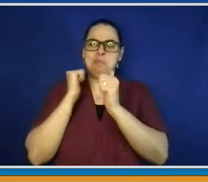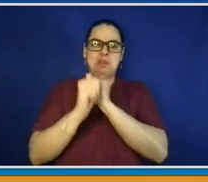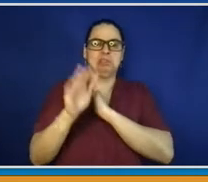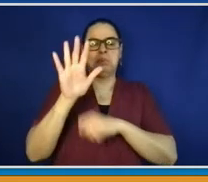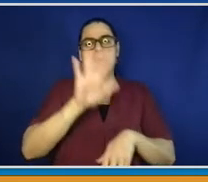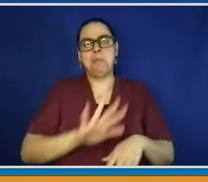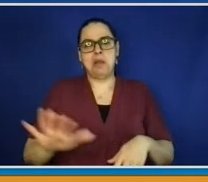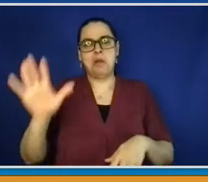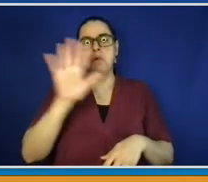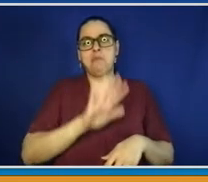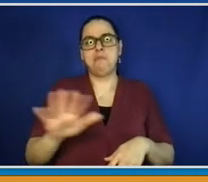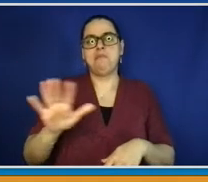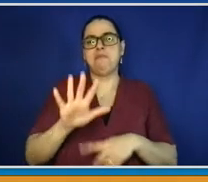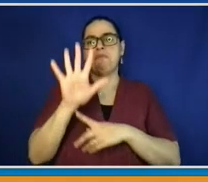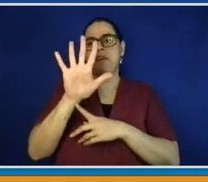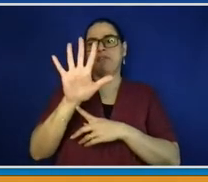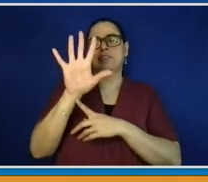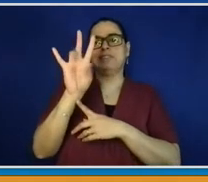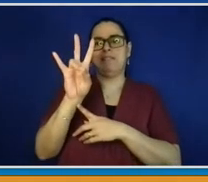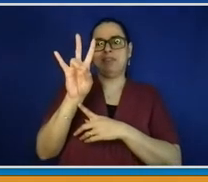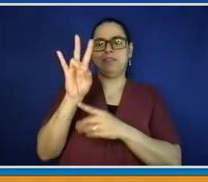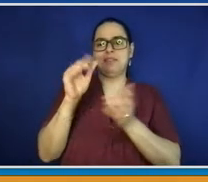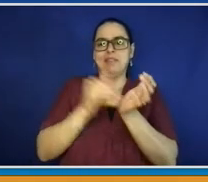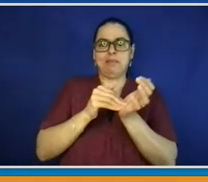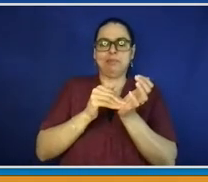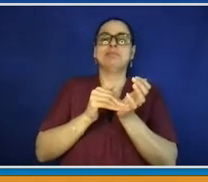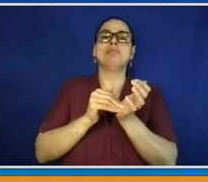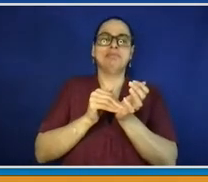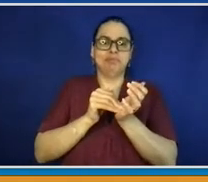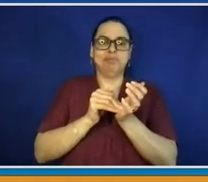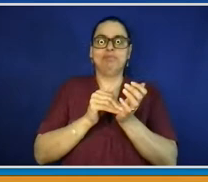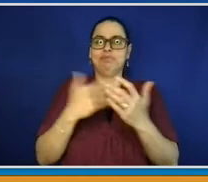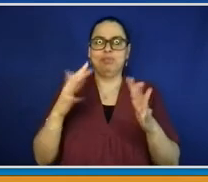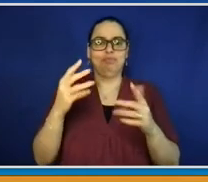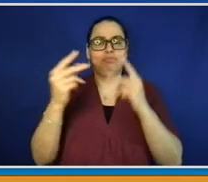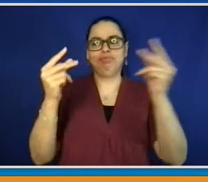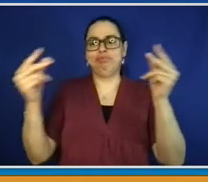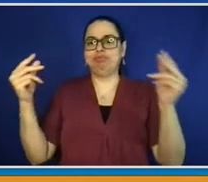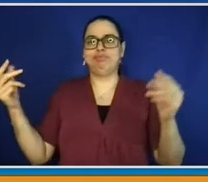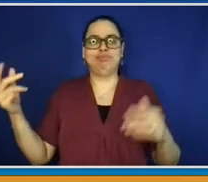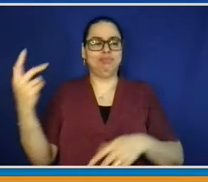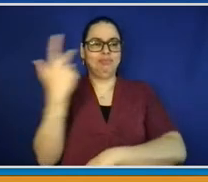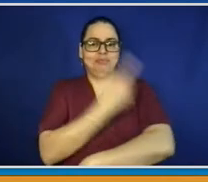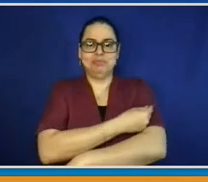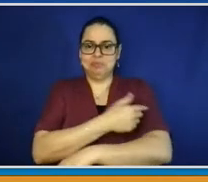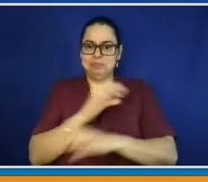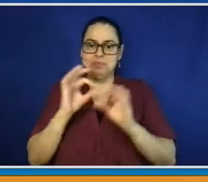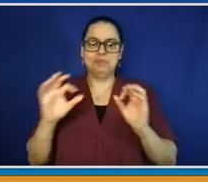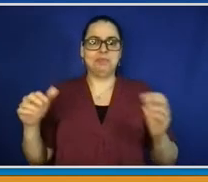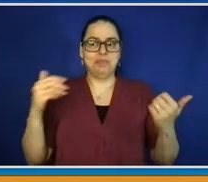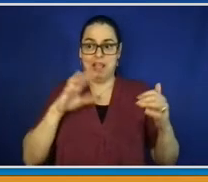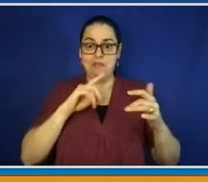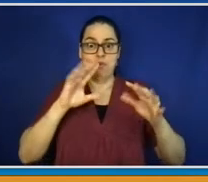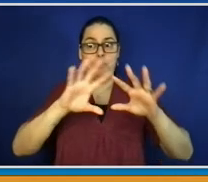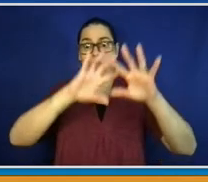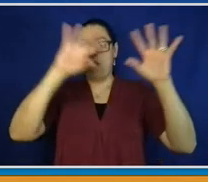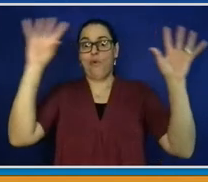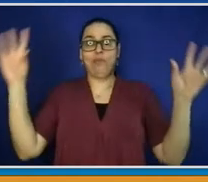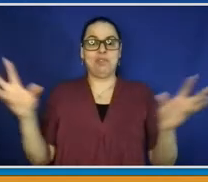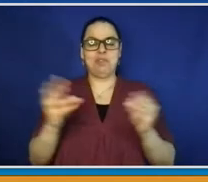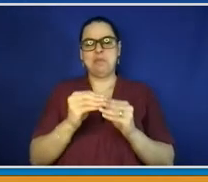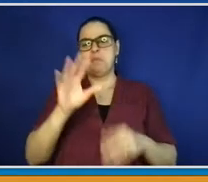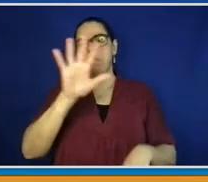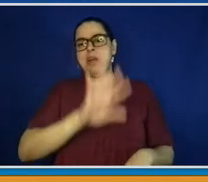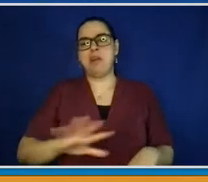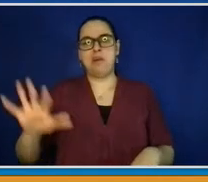designations. And now going back over months where we've done locations all across the county, from Yorktown in the north to New Rochelle in the south,